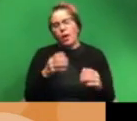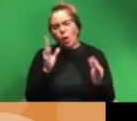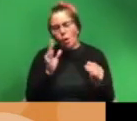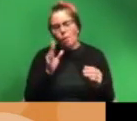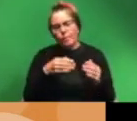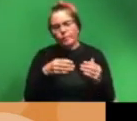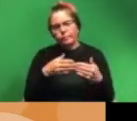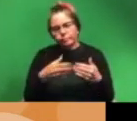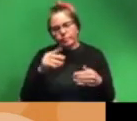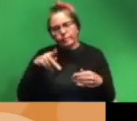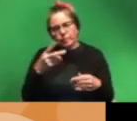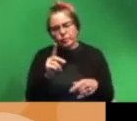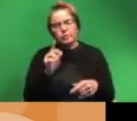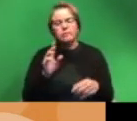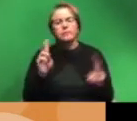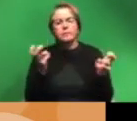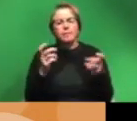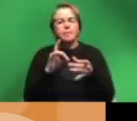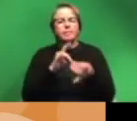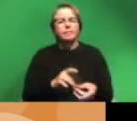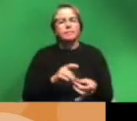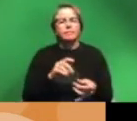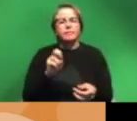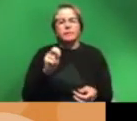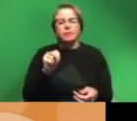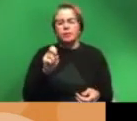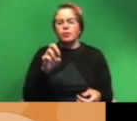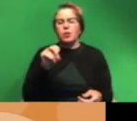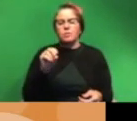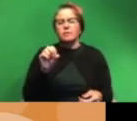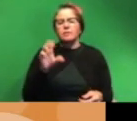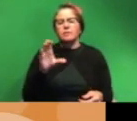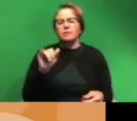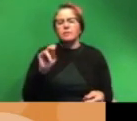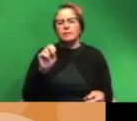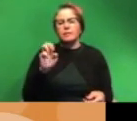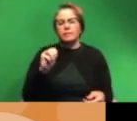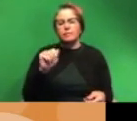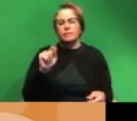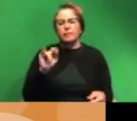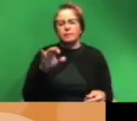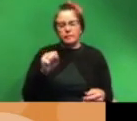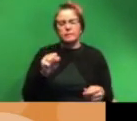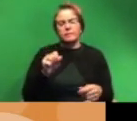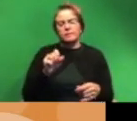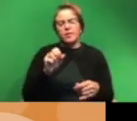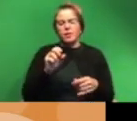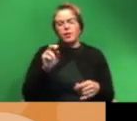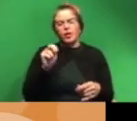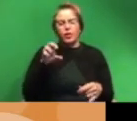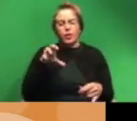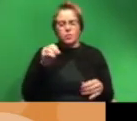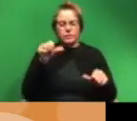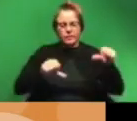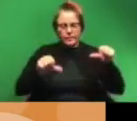phd is this topic known as neurocinematics otherwise i guess you could just call it the neuroscience of film and aside